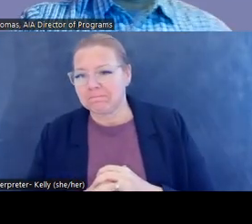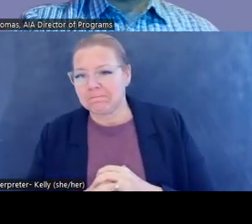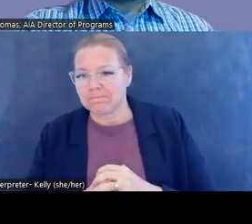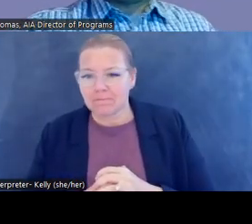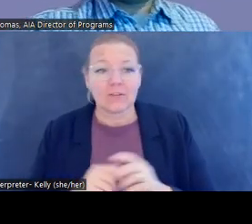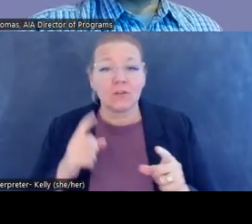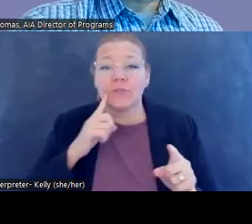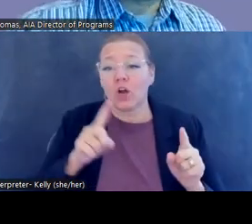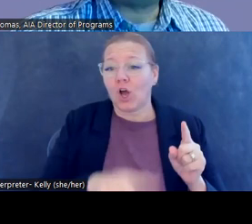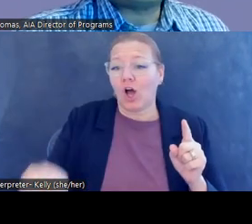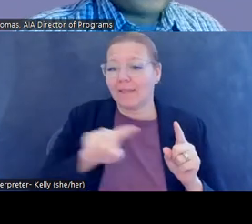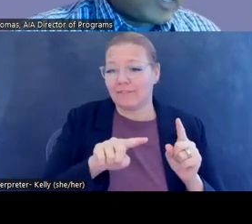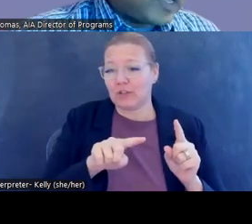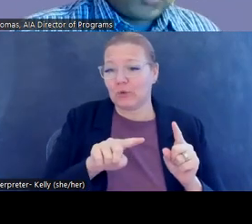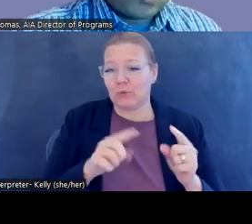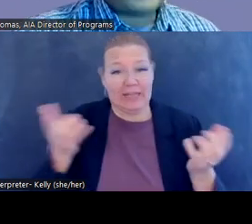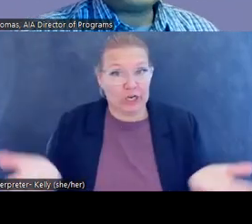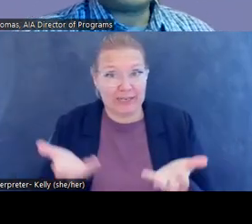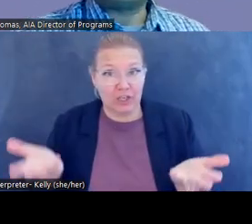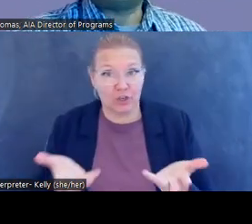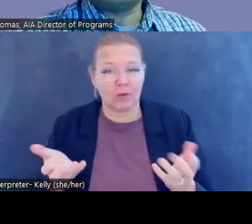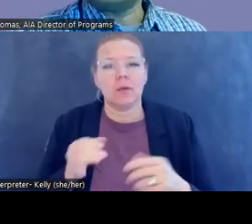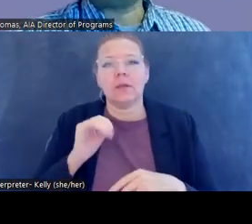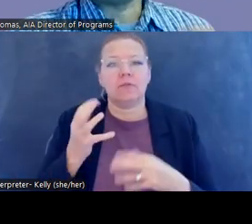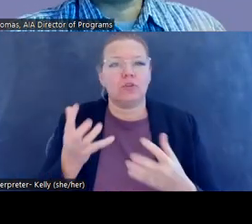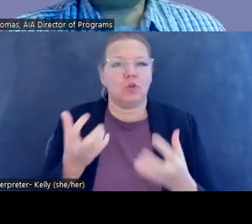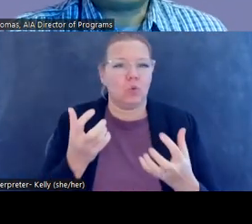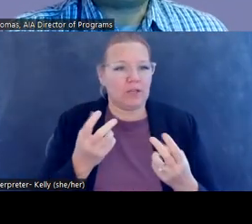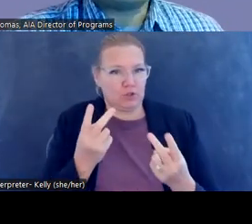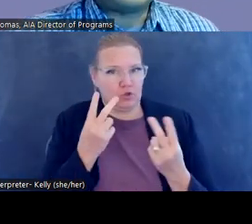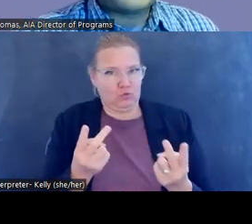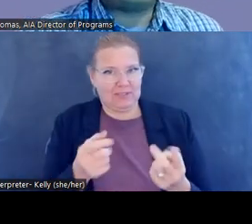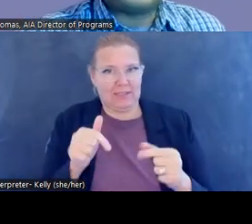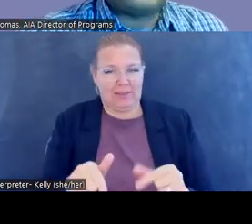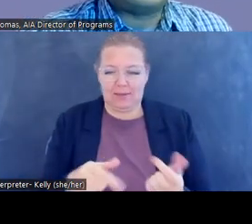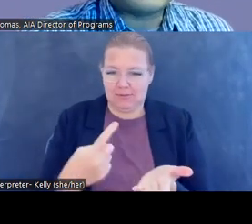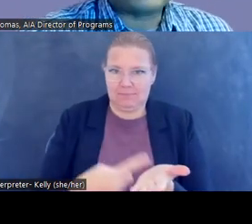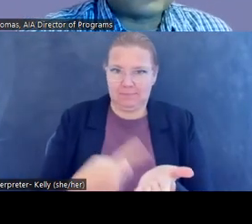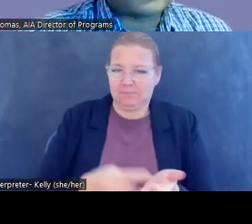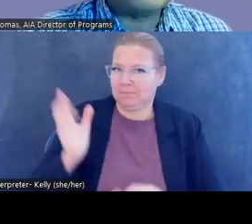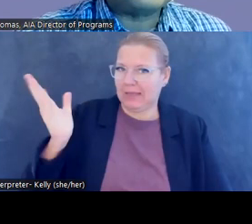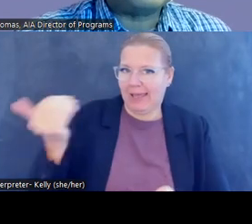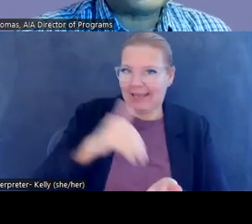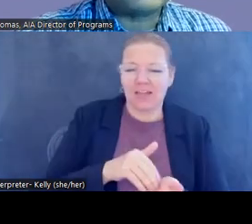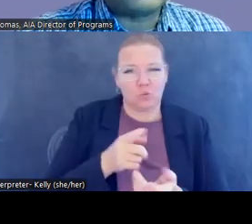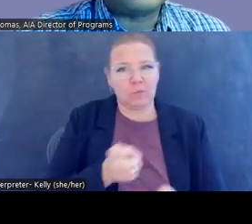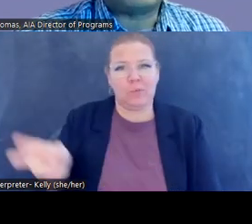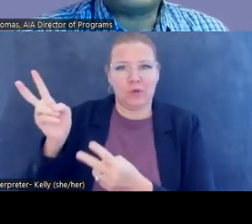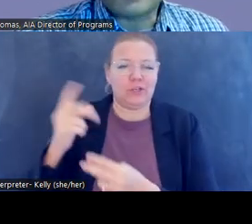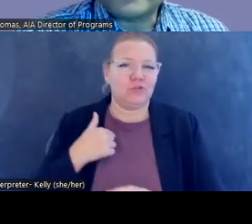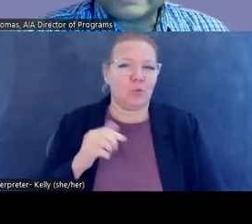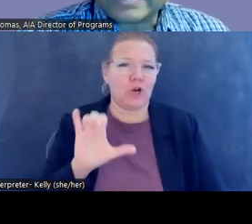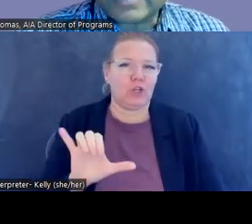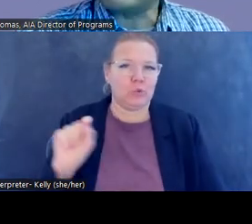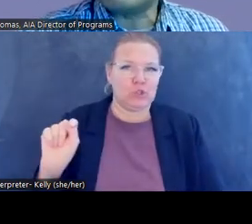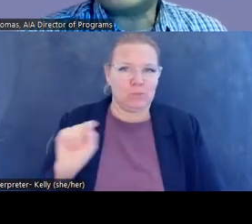for all of you who are, uh, here, if you want to see this talk again, we will have it on our YouTube channel. If